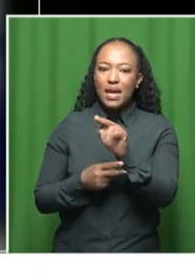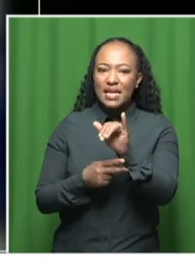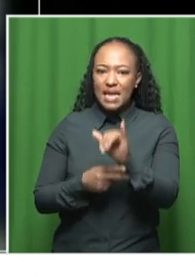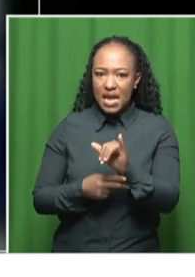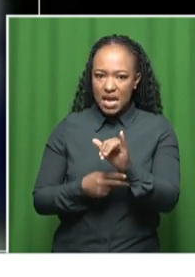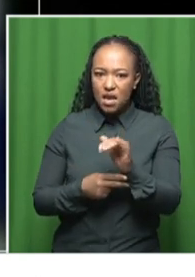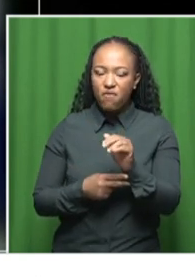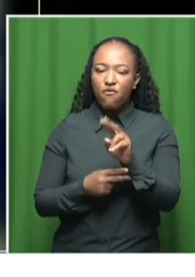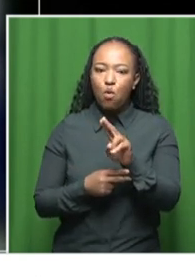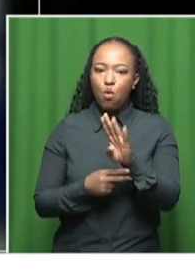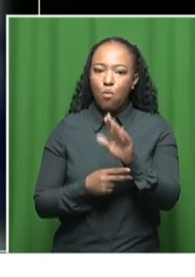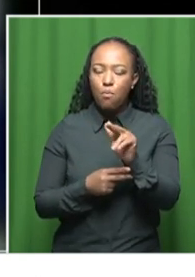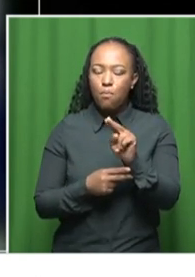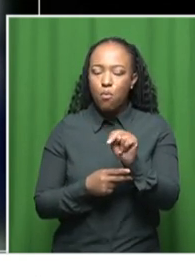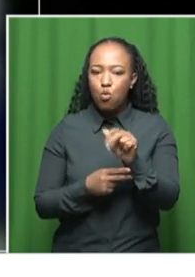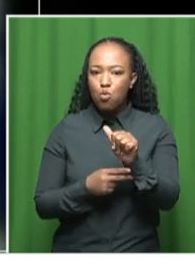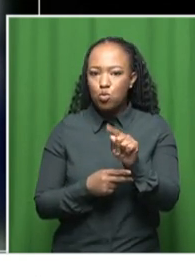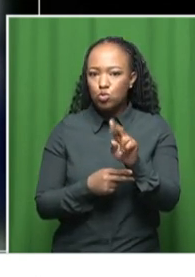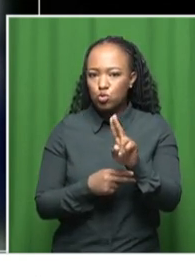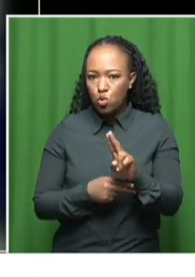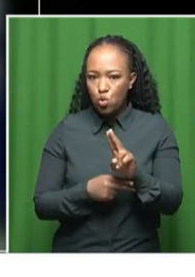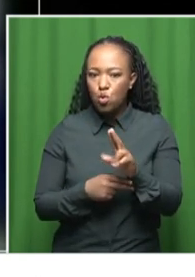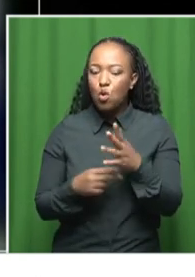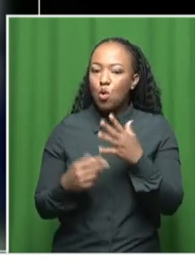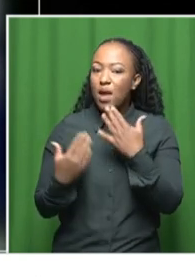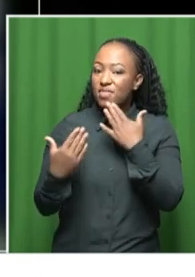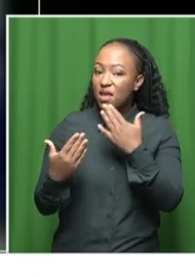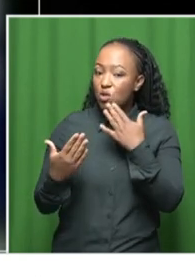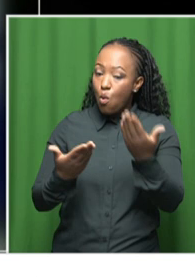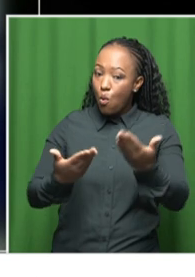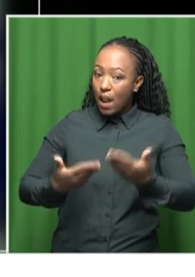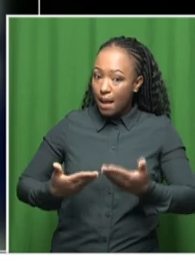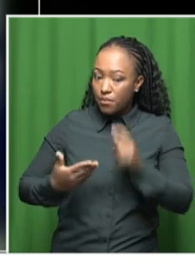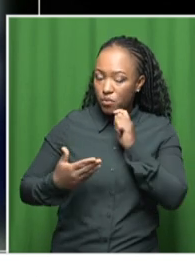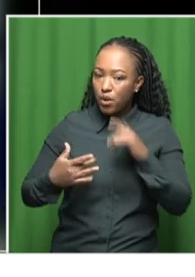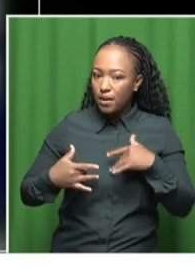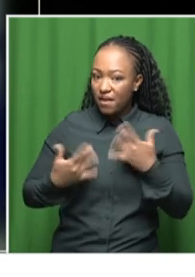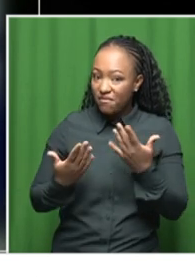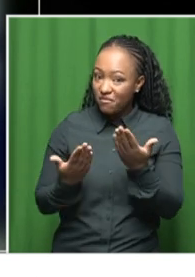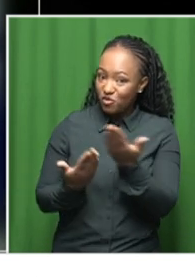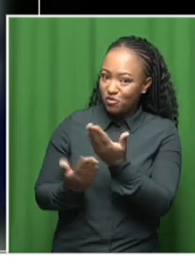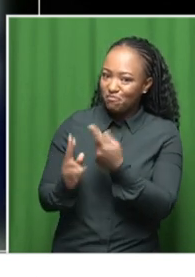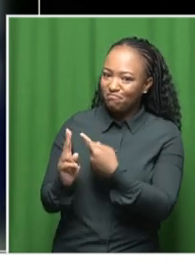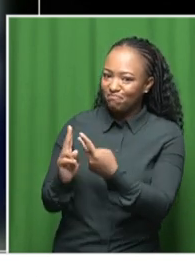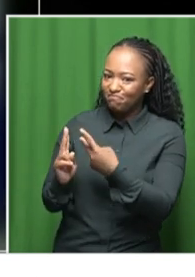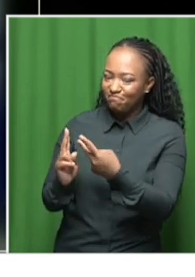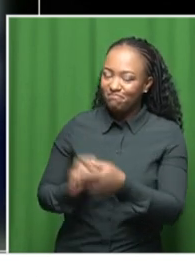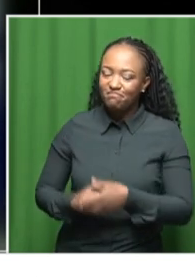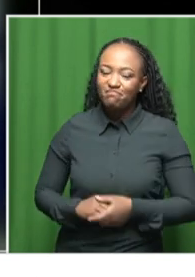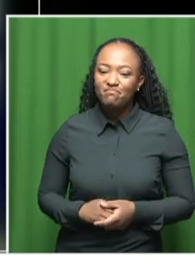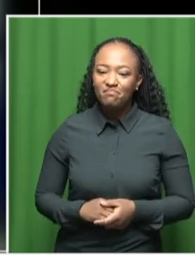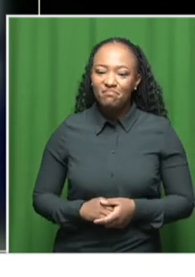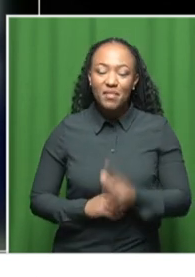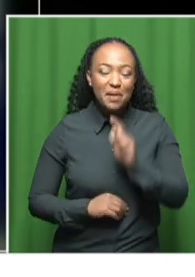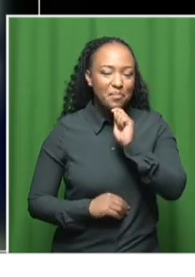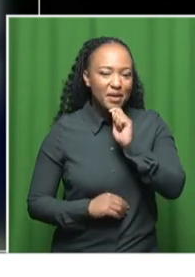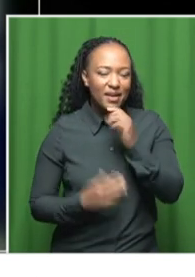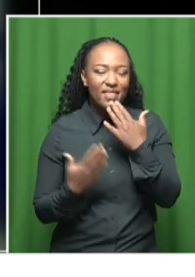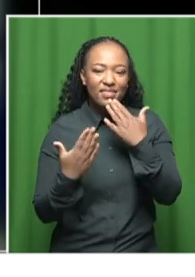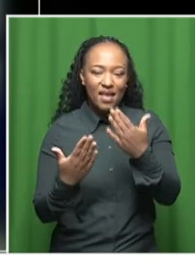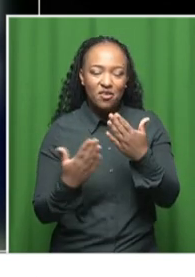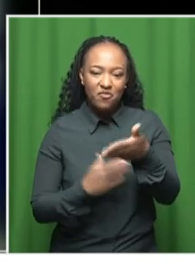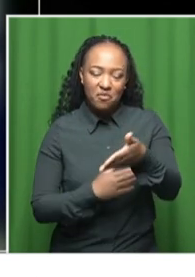Movement. Nontlantla, Wendy, thanks so much for being with us. Welcome to Morning Live to both of you. Morning and thank you for having us.